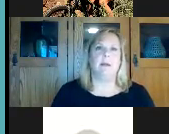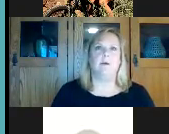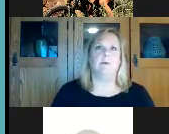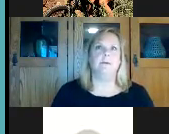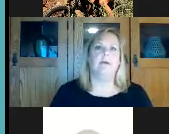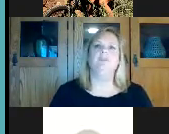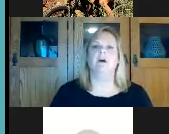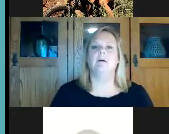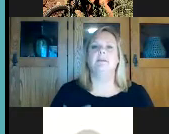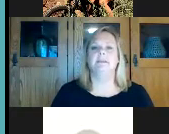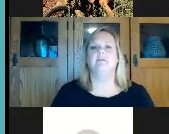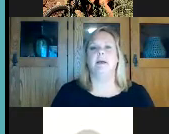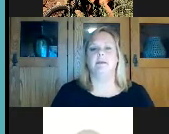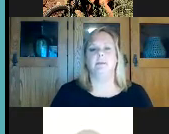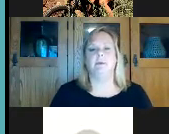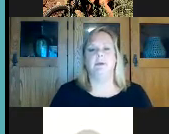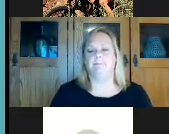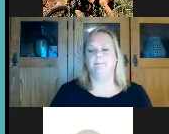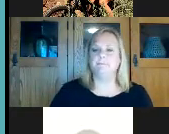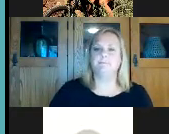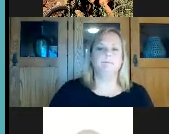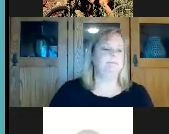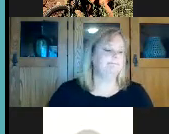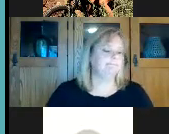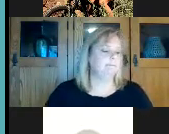to get better knowledge of the deafblind community.